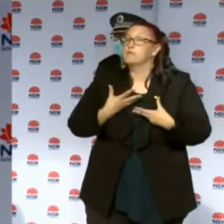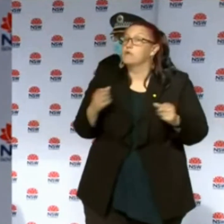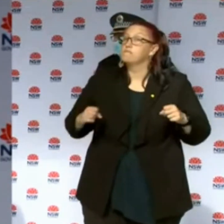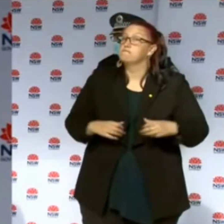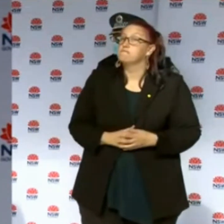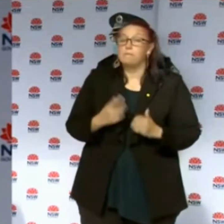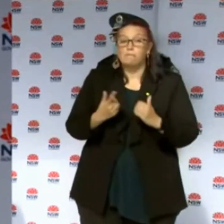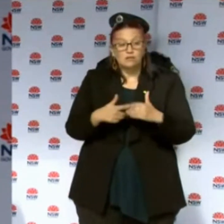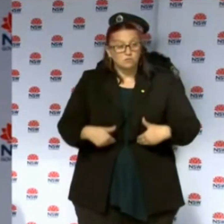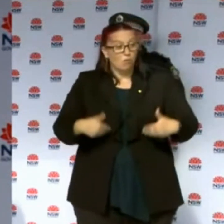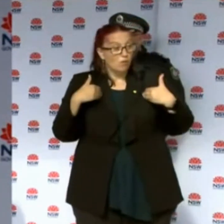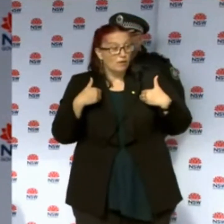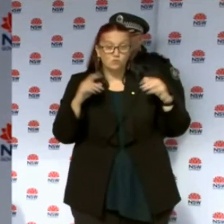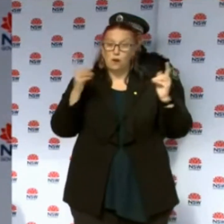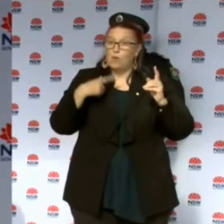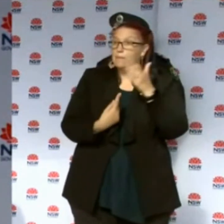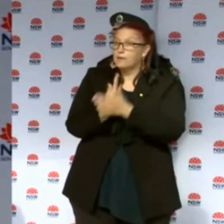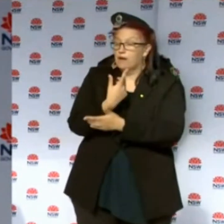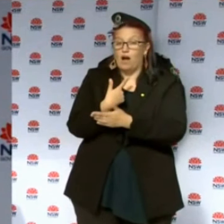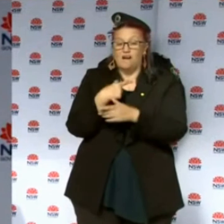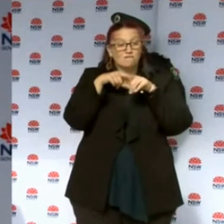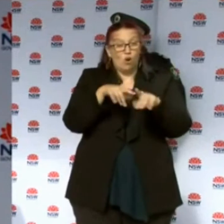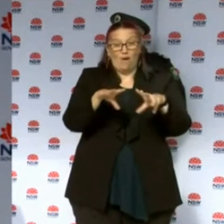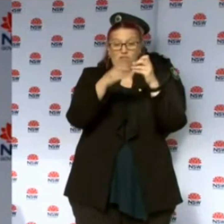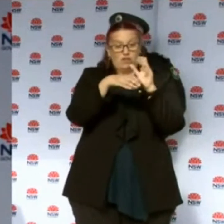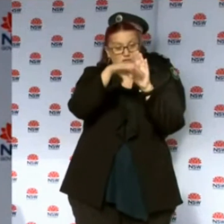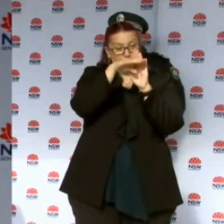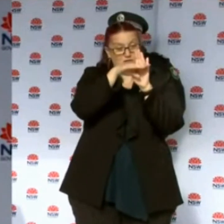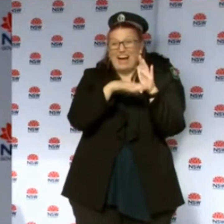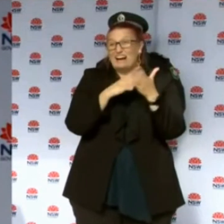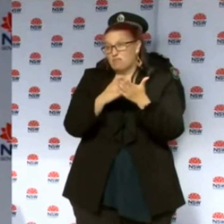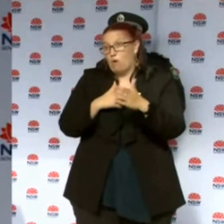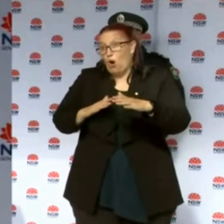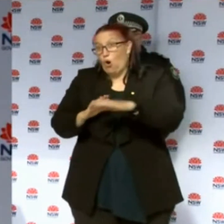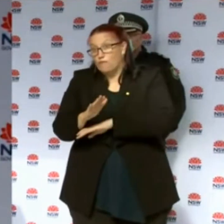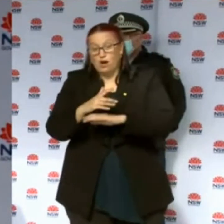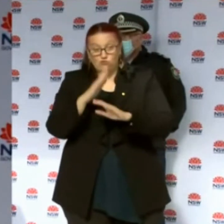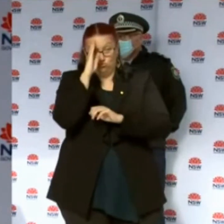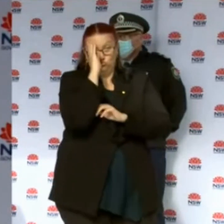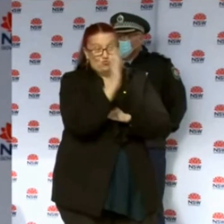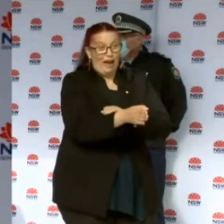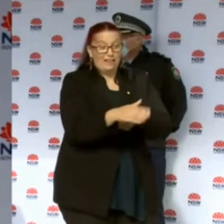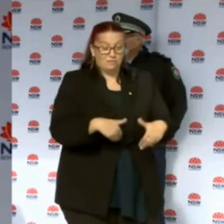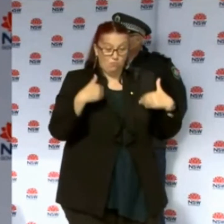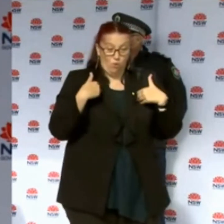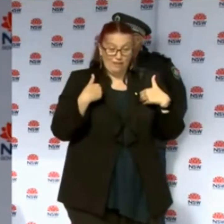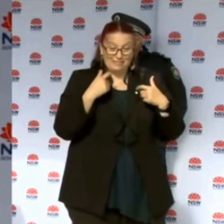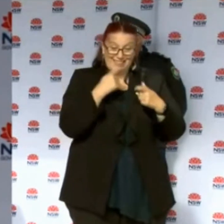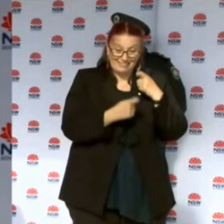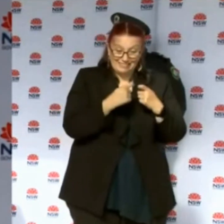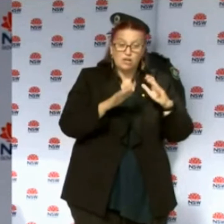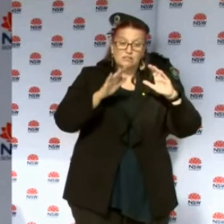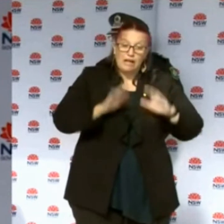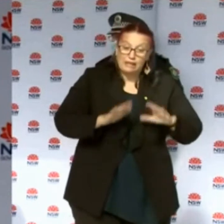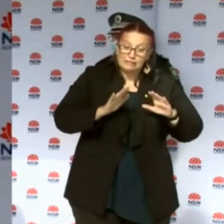But what I've done this morning is follow the health advice to the letter, in fact, overboard. I got myself tested first thing. I stayed in isolation